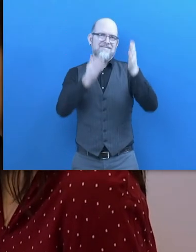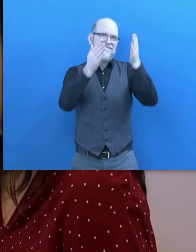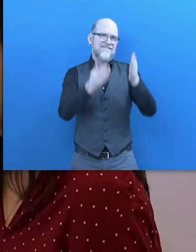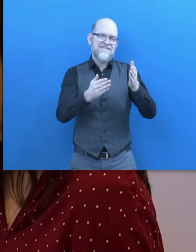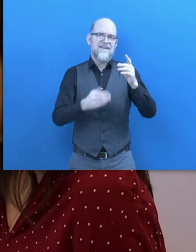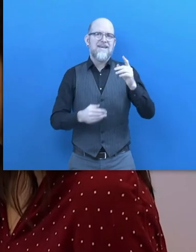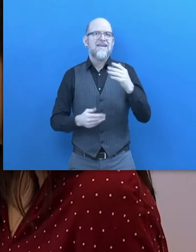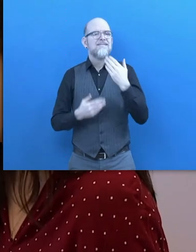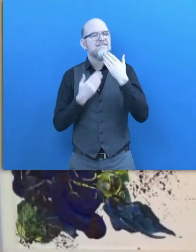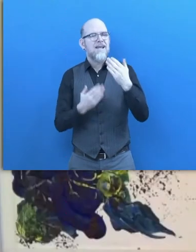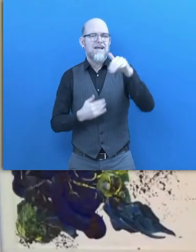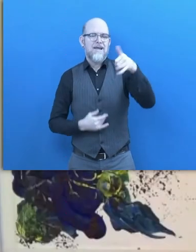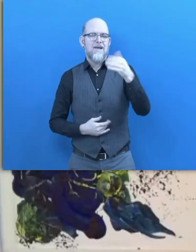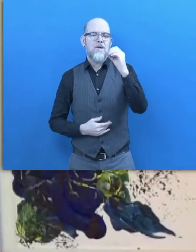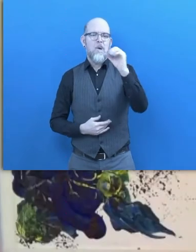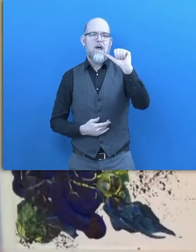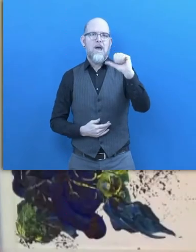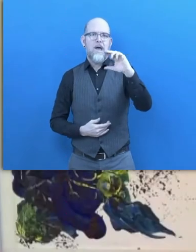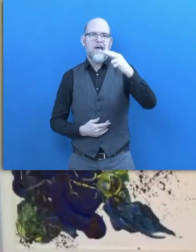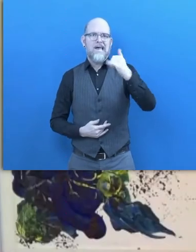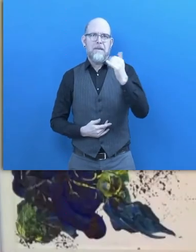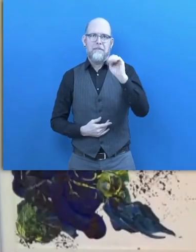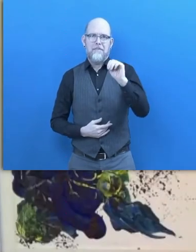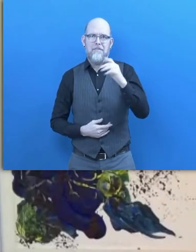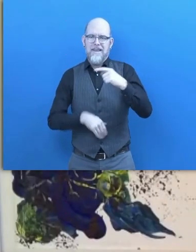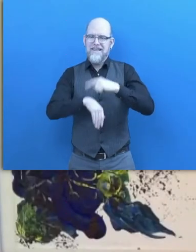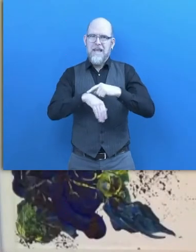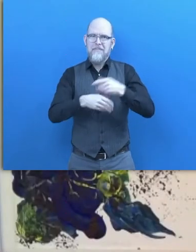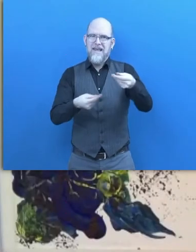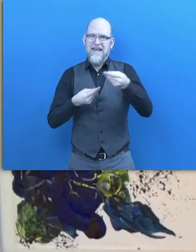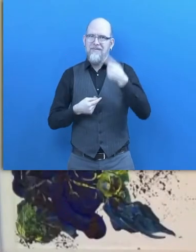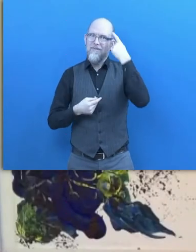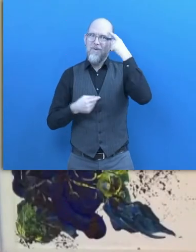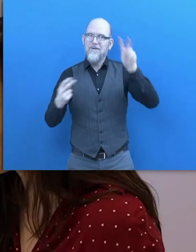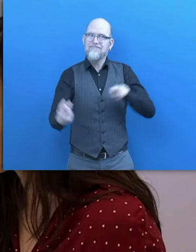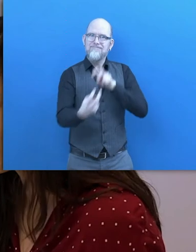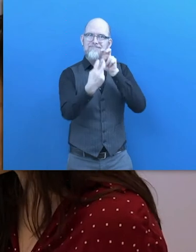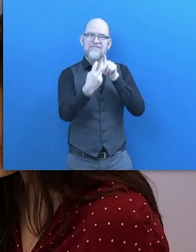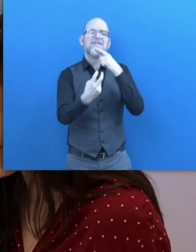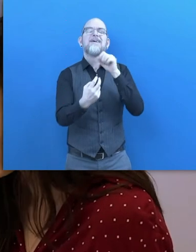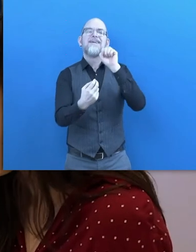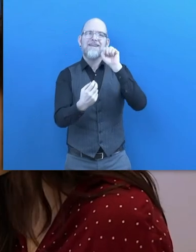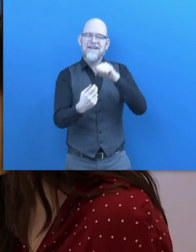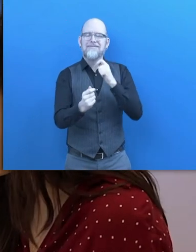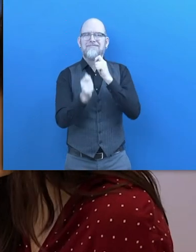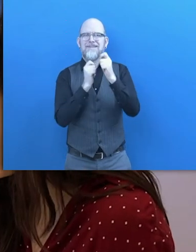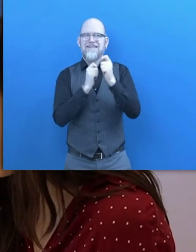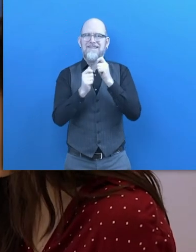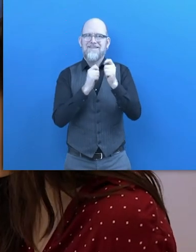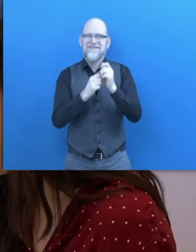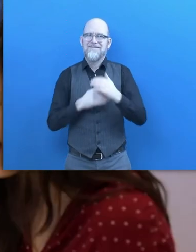I want to thank you that you gave us your time and that you have agreed to come to this interview